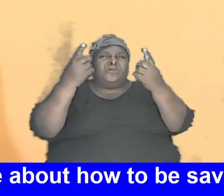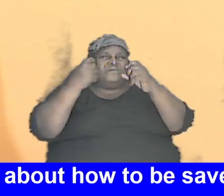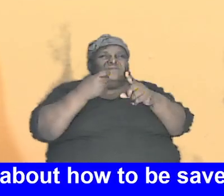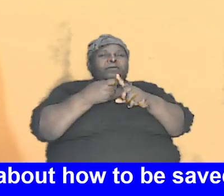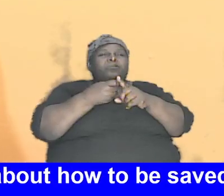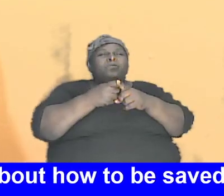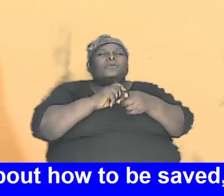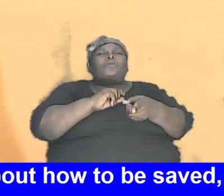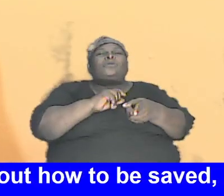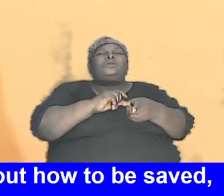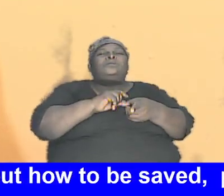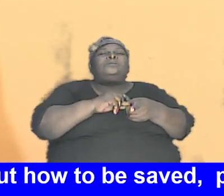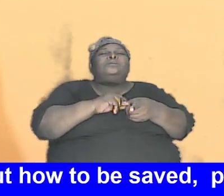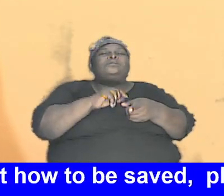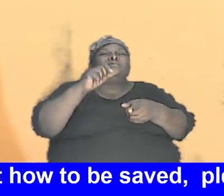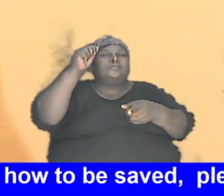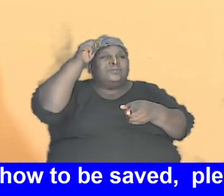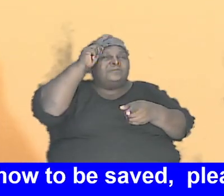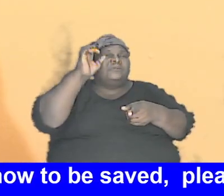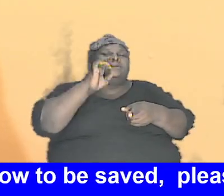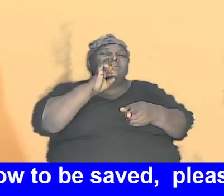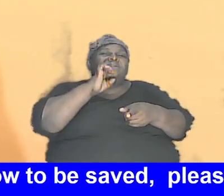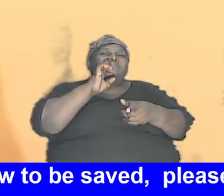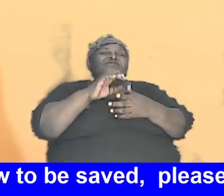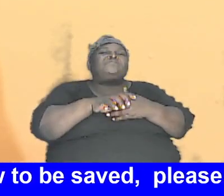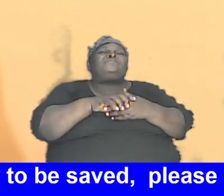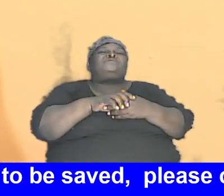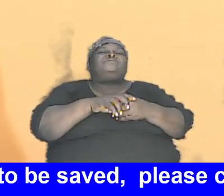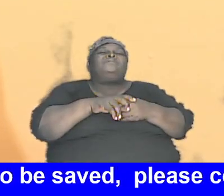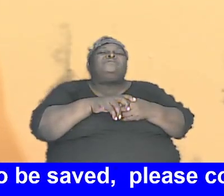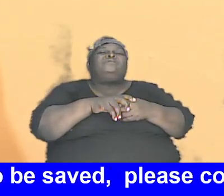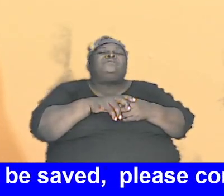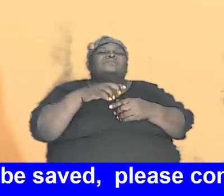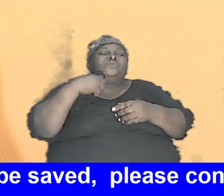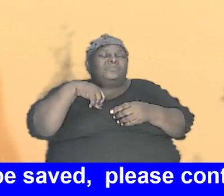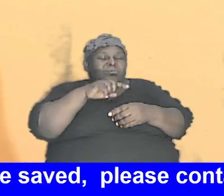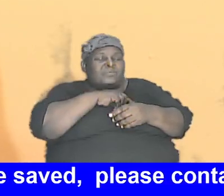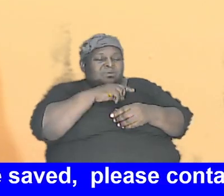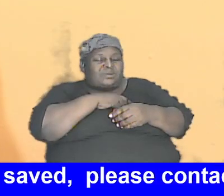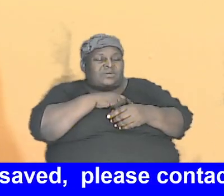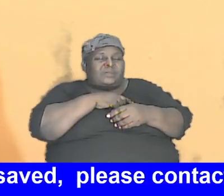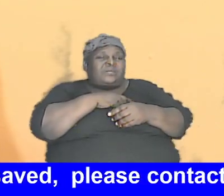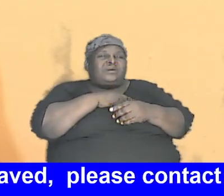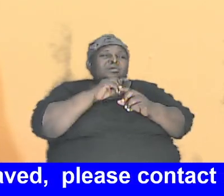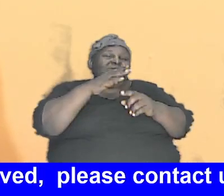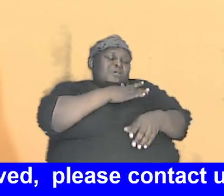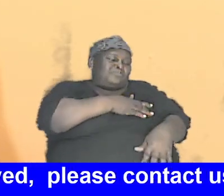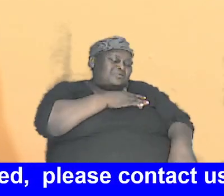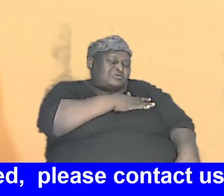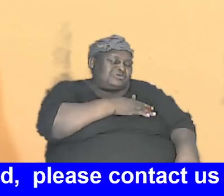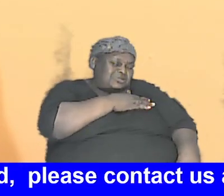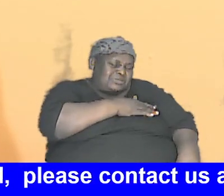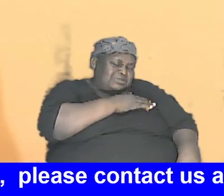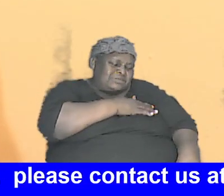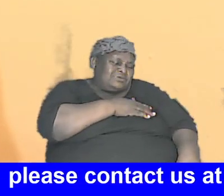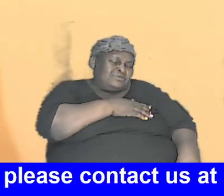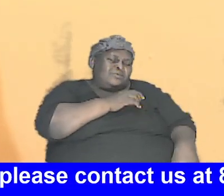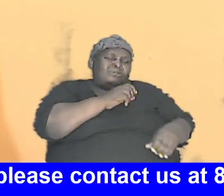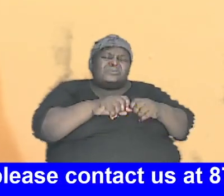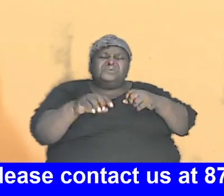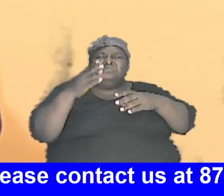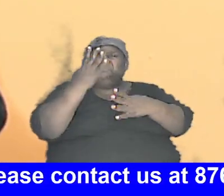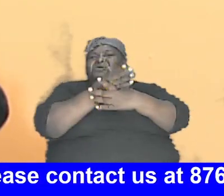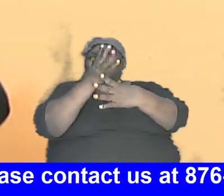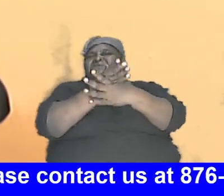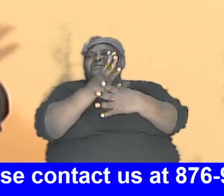ancestor so we will go a bit more and we will drill into it and we will get to appreciate so don't be troubled by